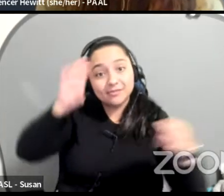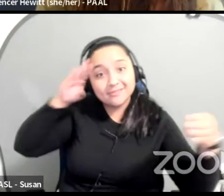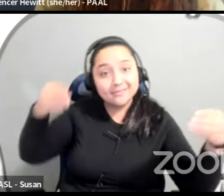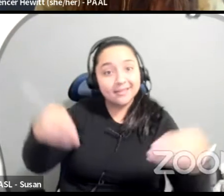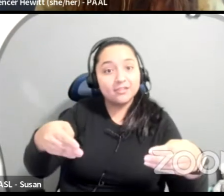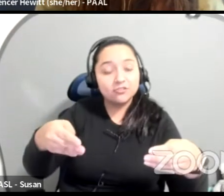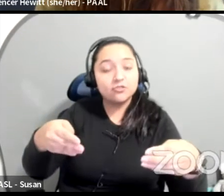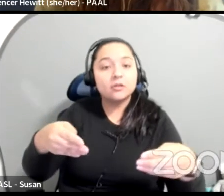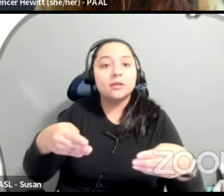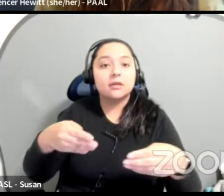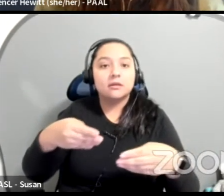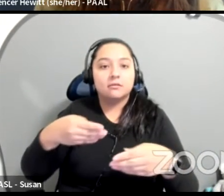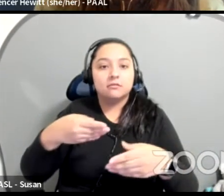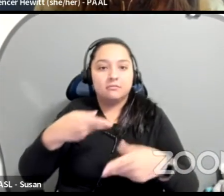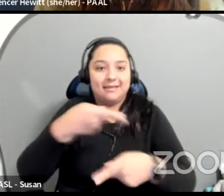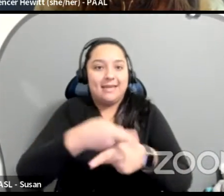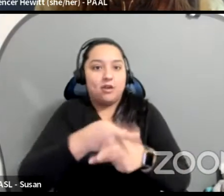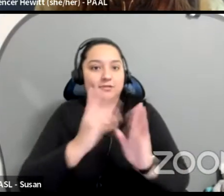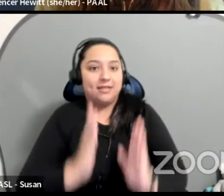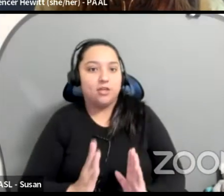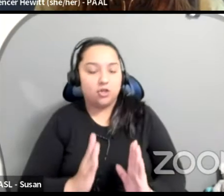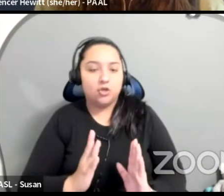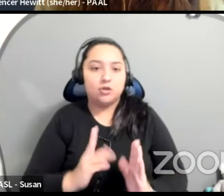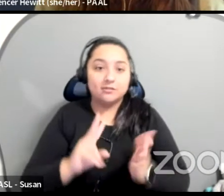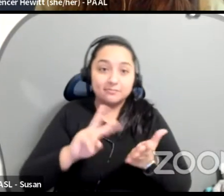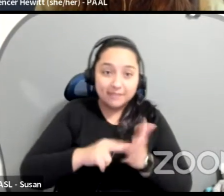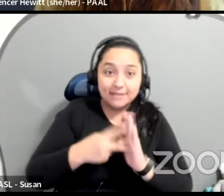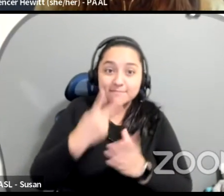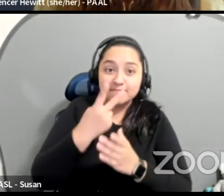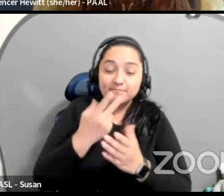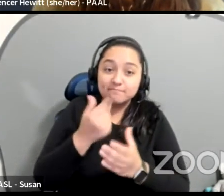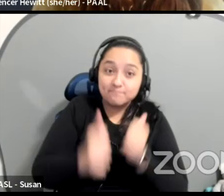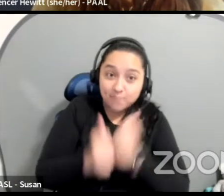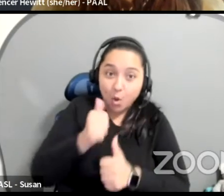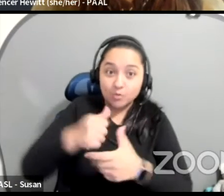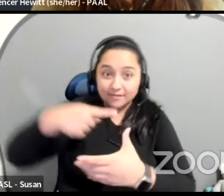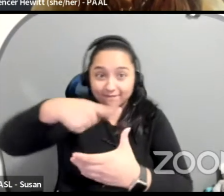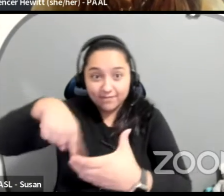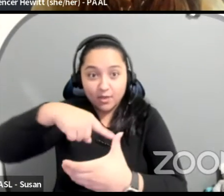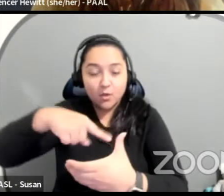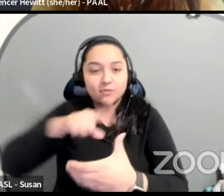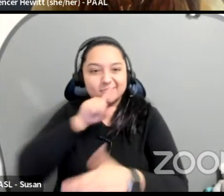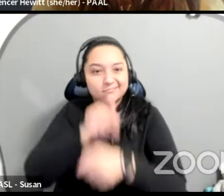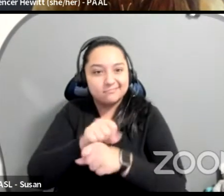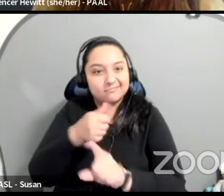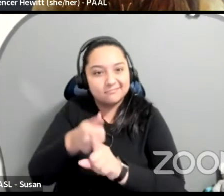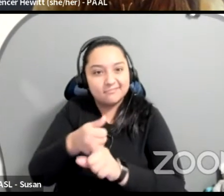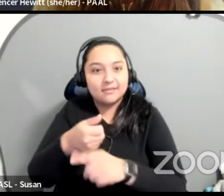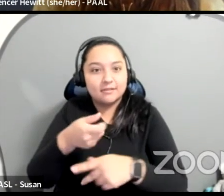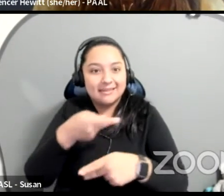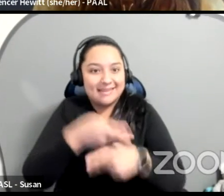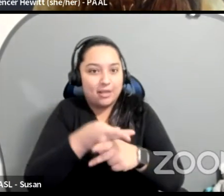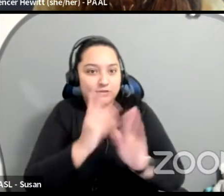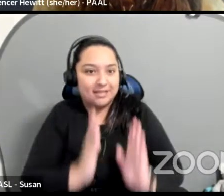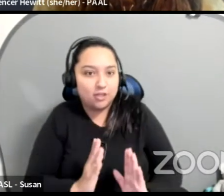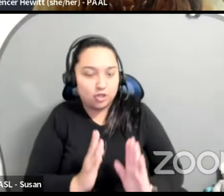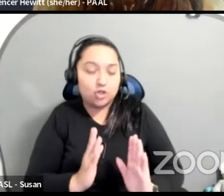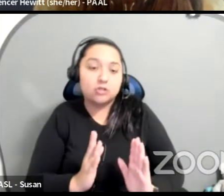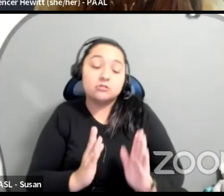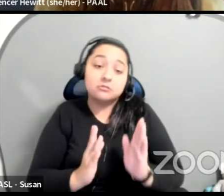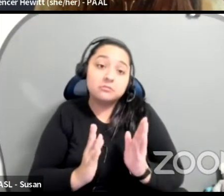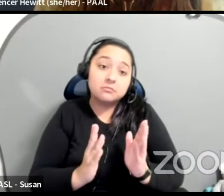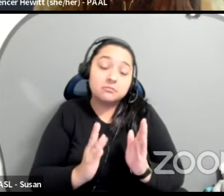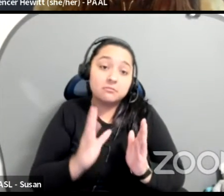caretakers. And then because of that kind of like the circles overlapping, it means that most of the caretakers were black or people of color.